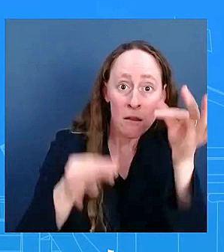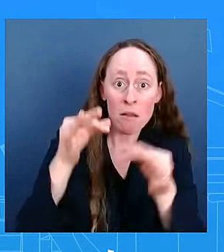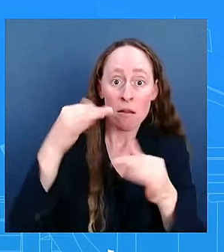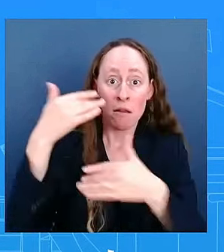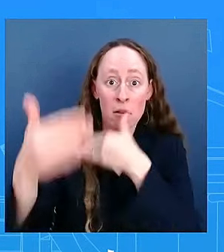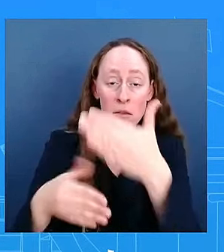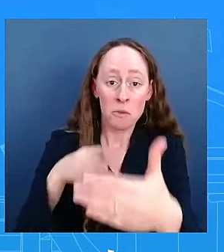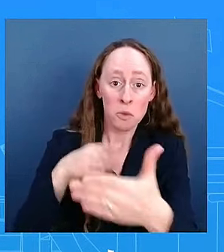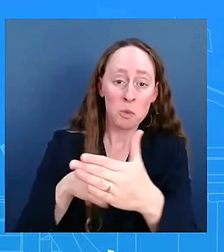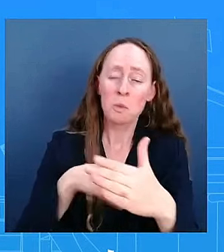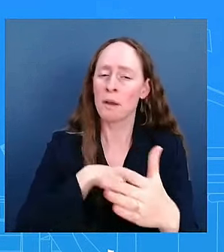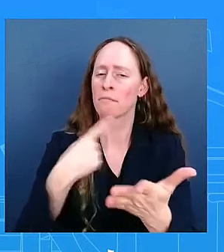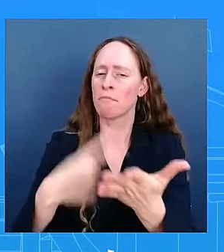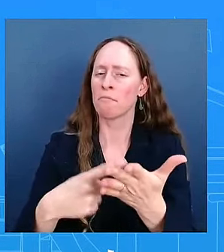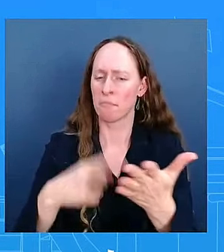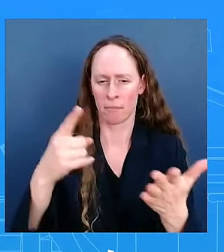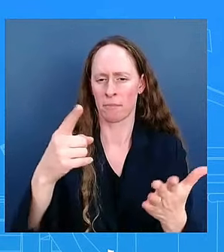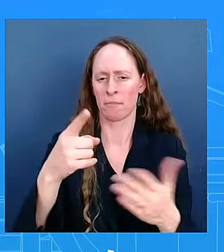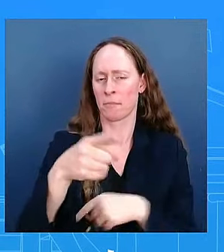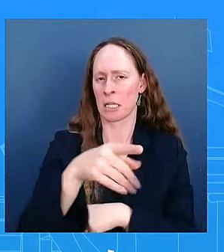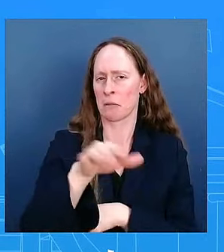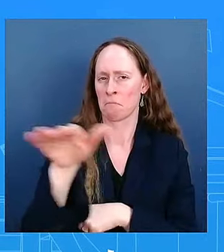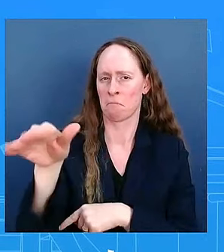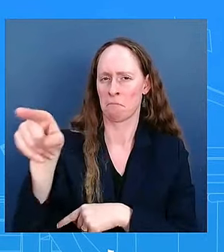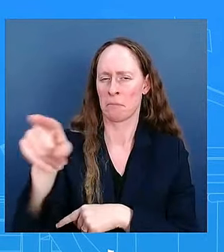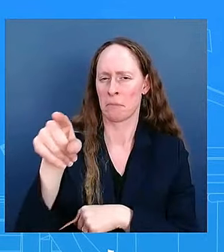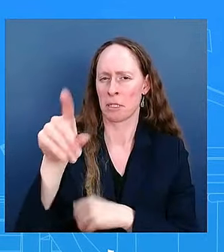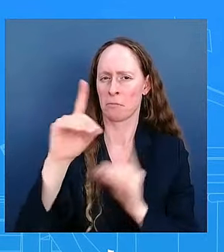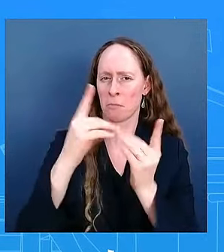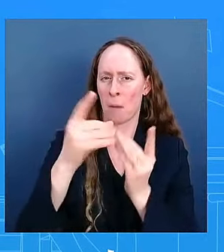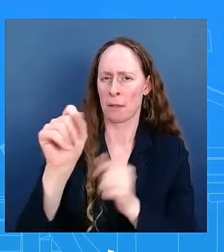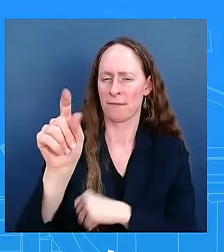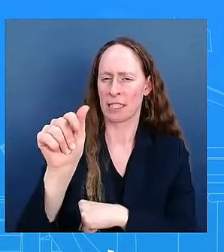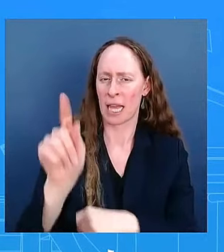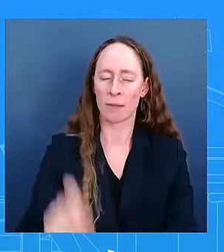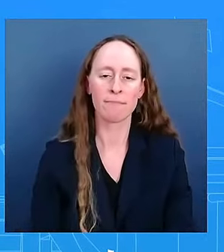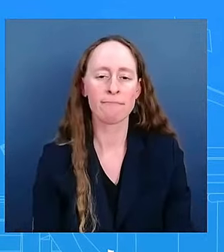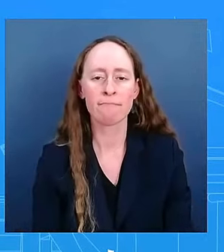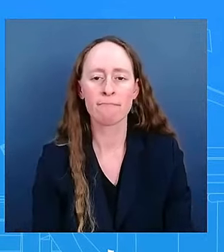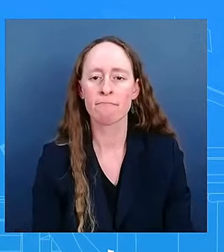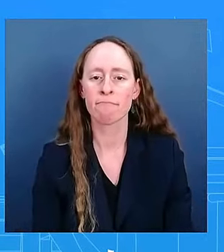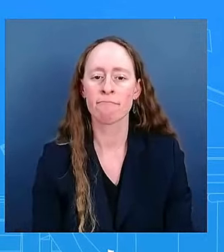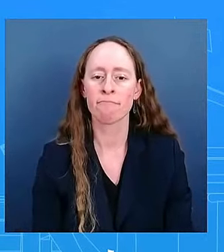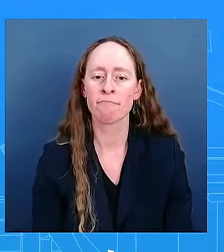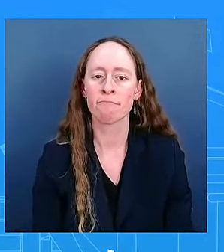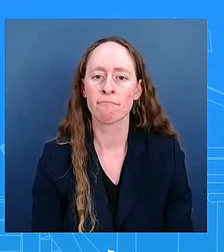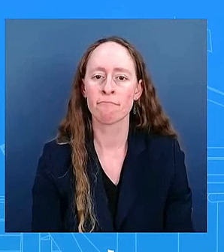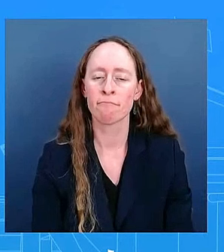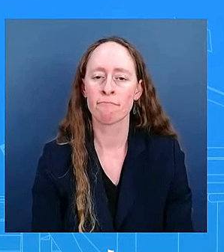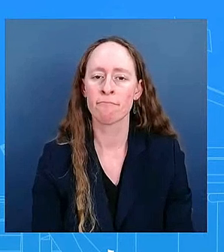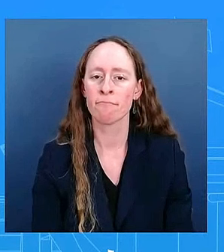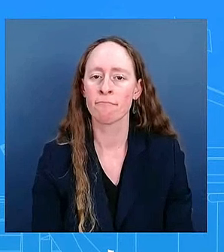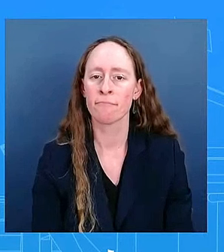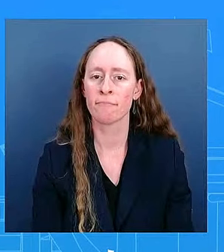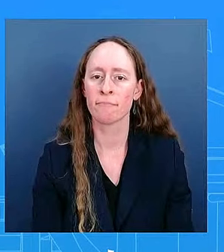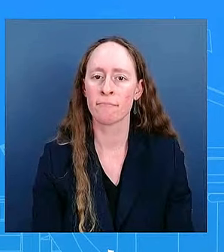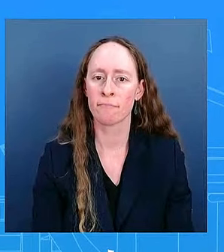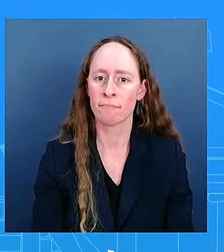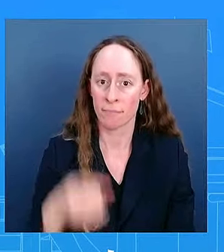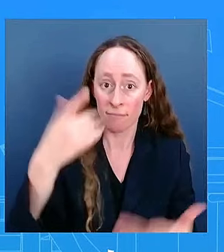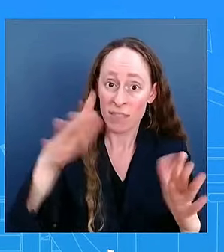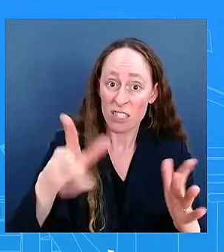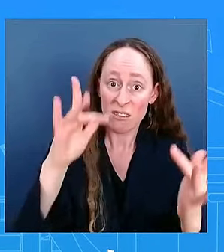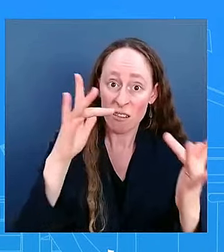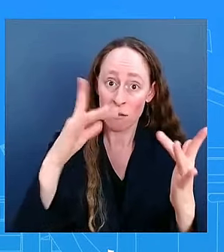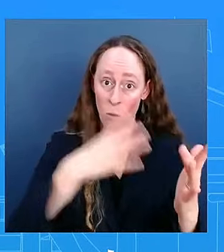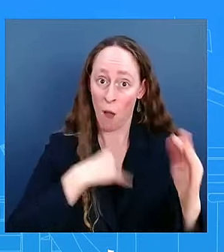not comment from here. Has the White House been in contact with the Robinson family outside of that one meeting last year? I would have to connect with my colleagues here. I don't